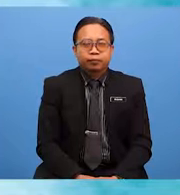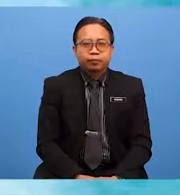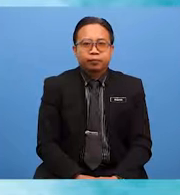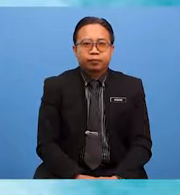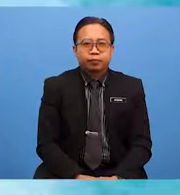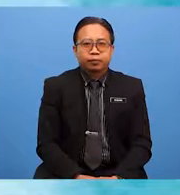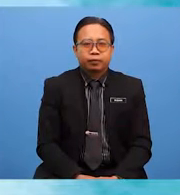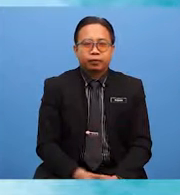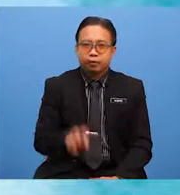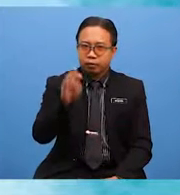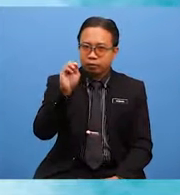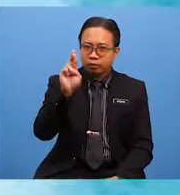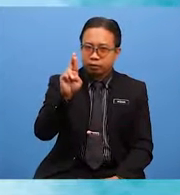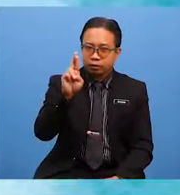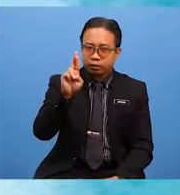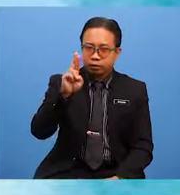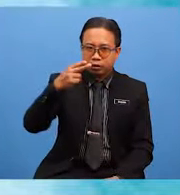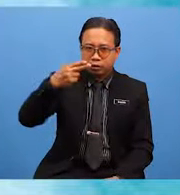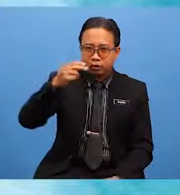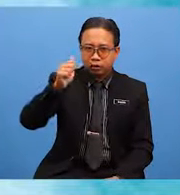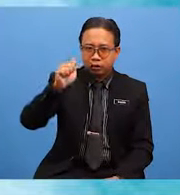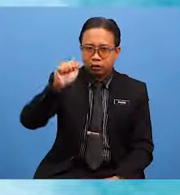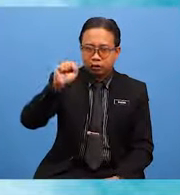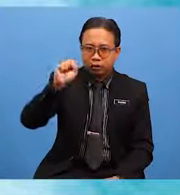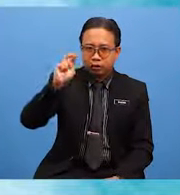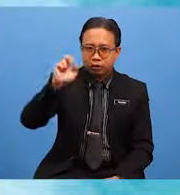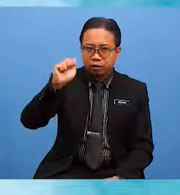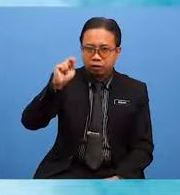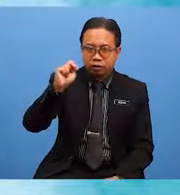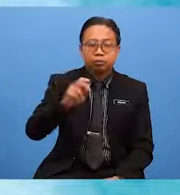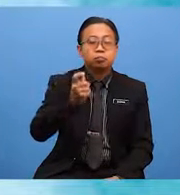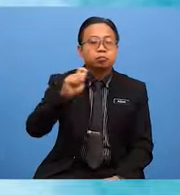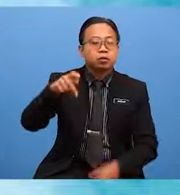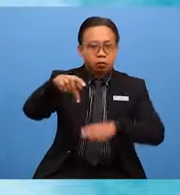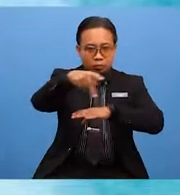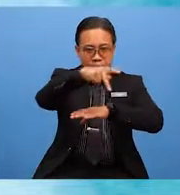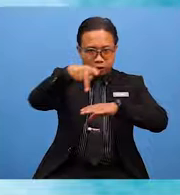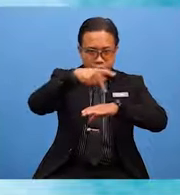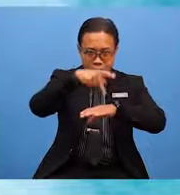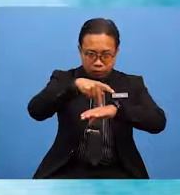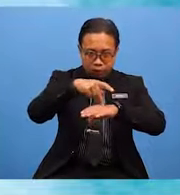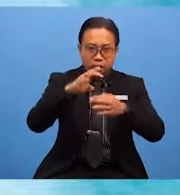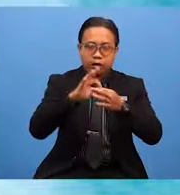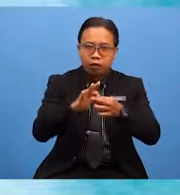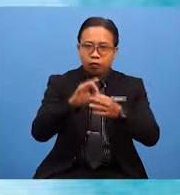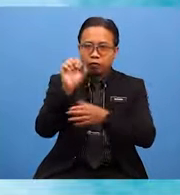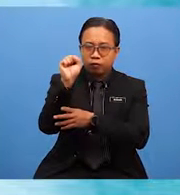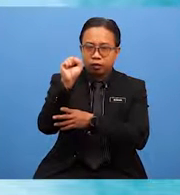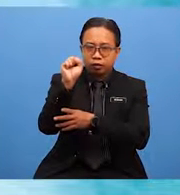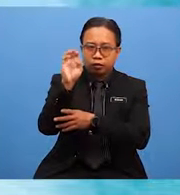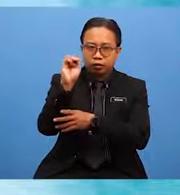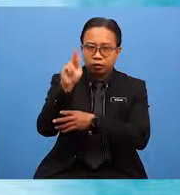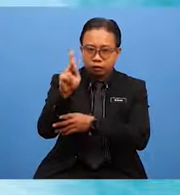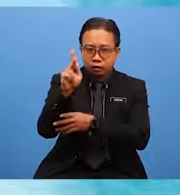Mr. Hasnan bin Jalal, the principal of SMK Seri